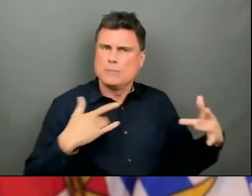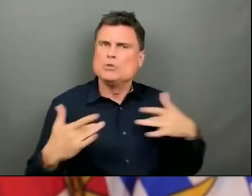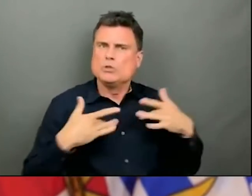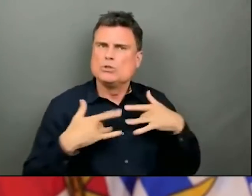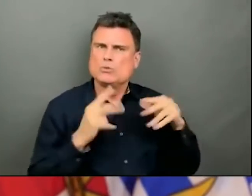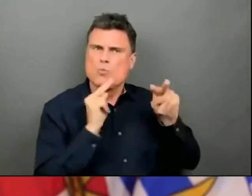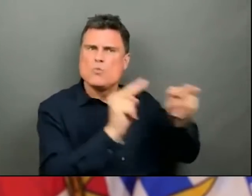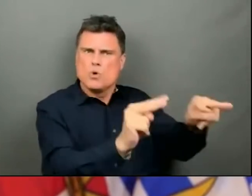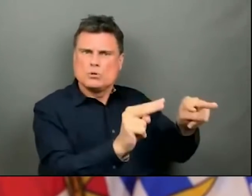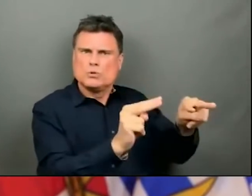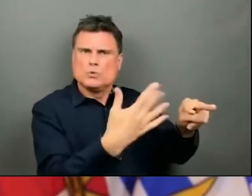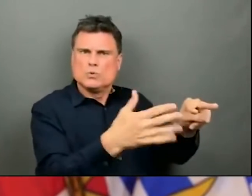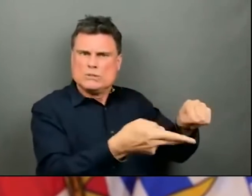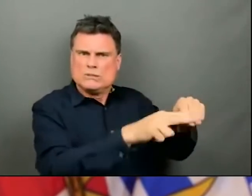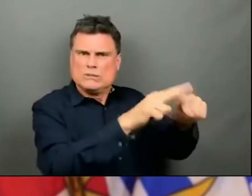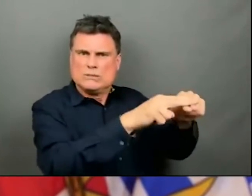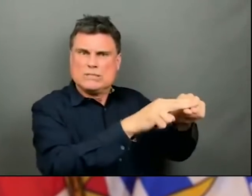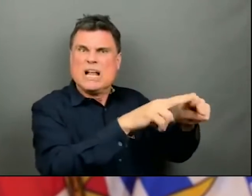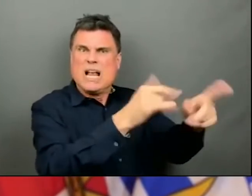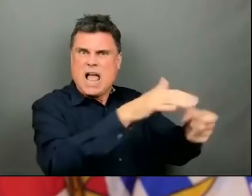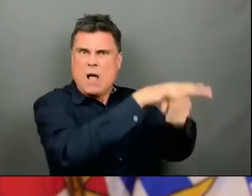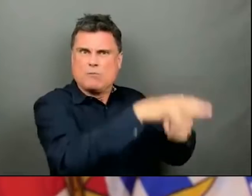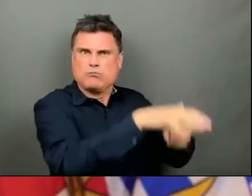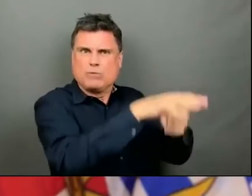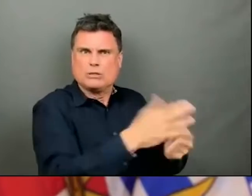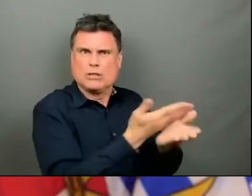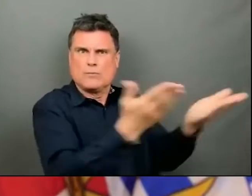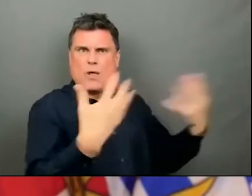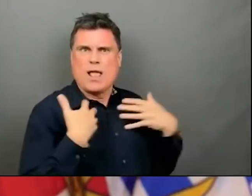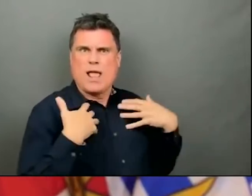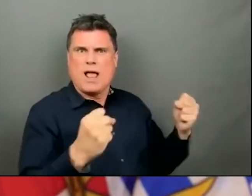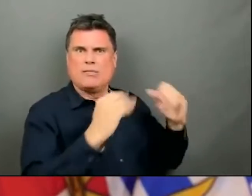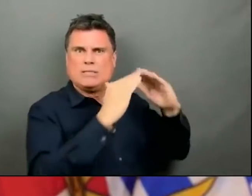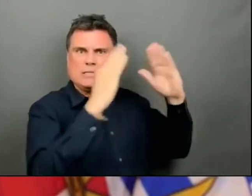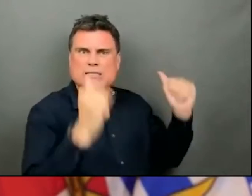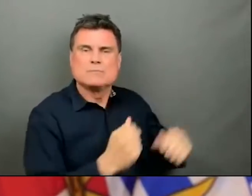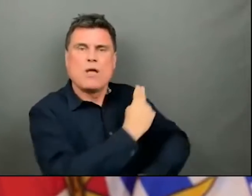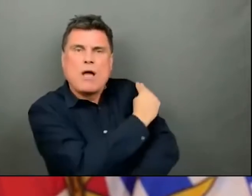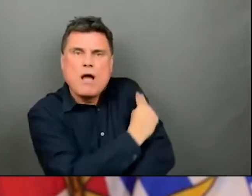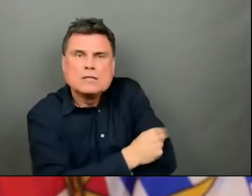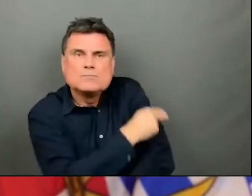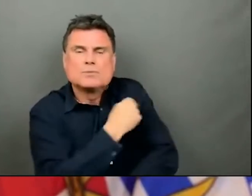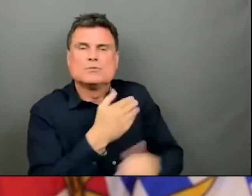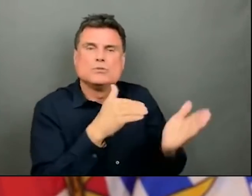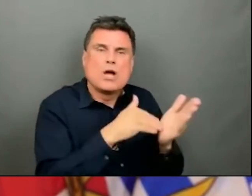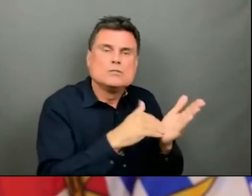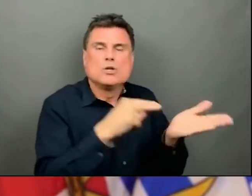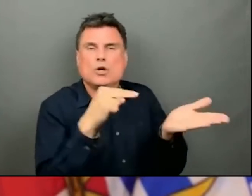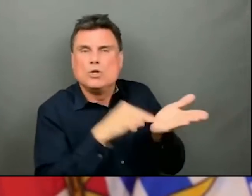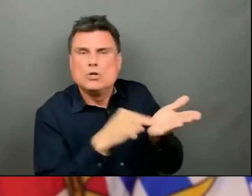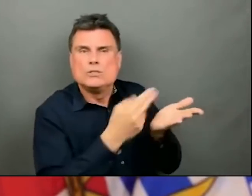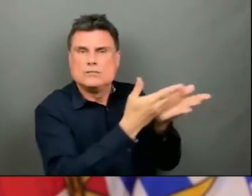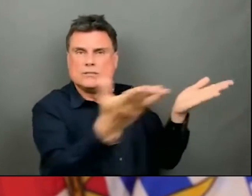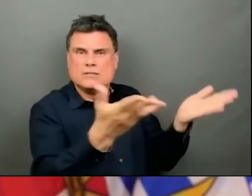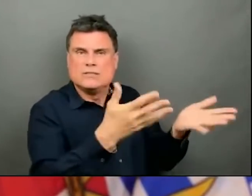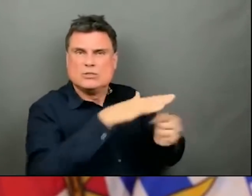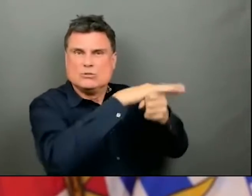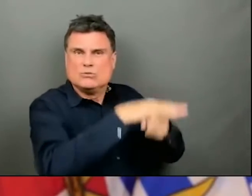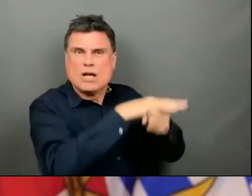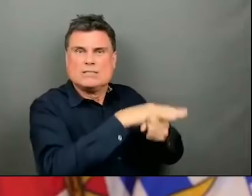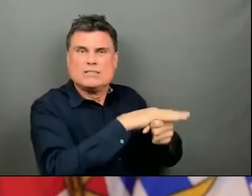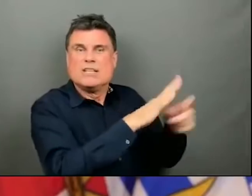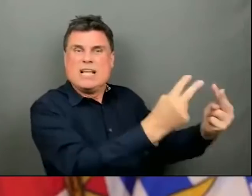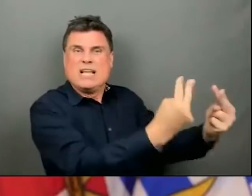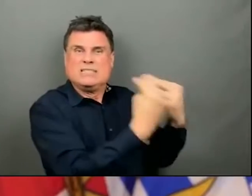health care system is immense right now. And our health care workers need our help. Last year, many people